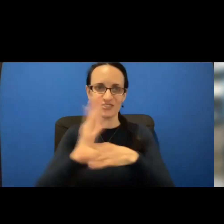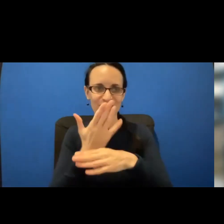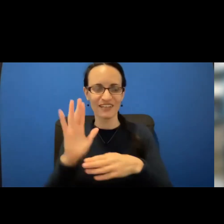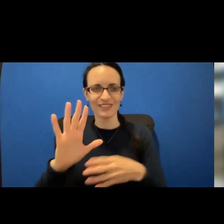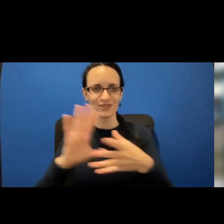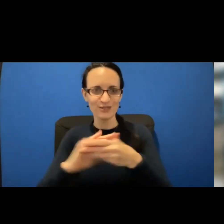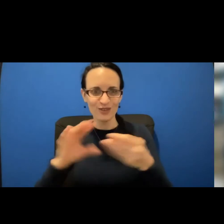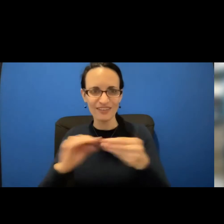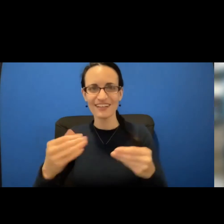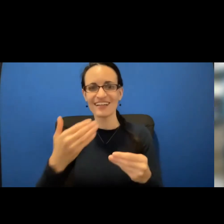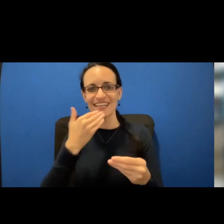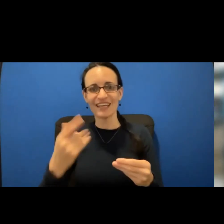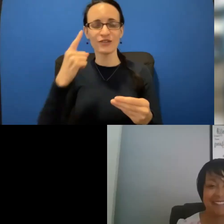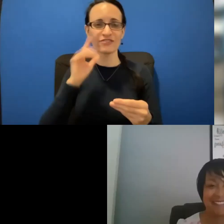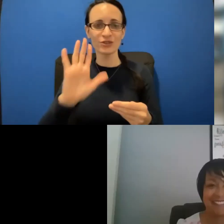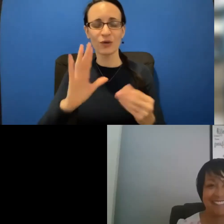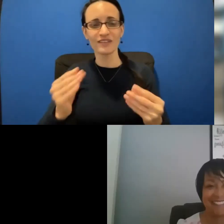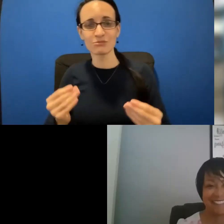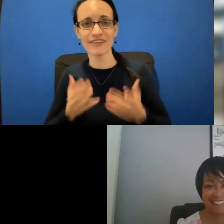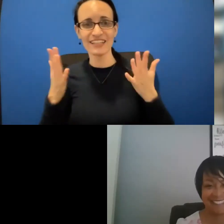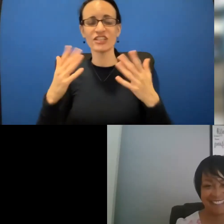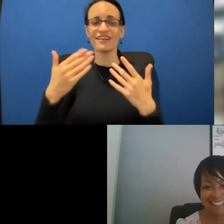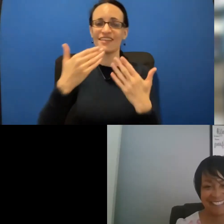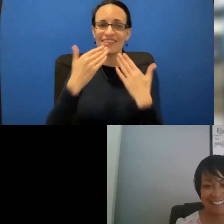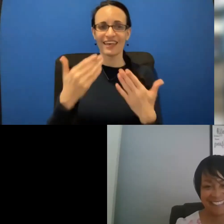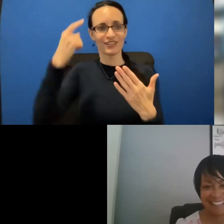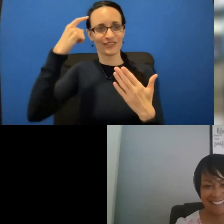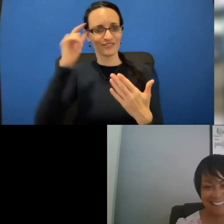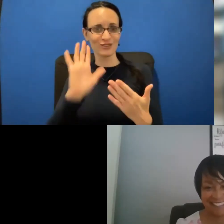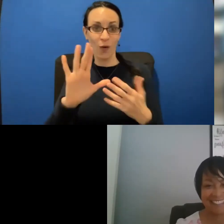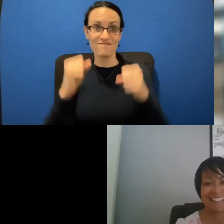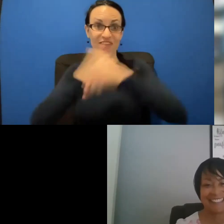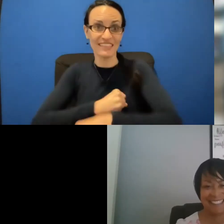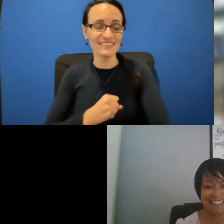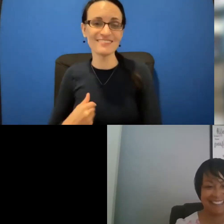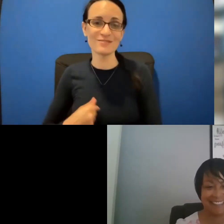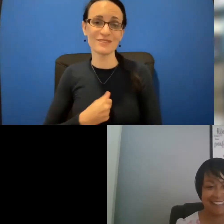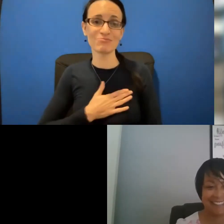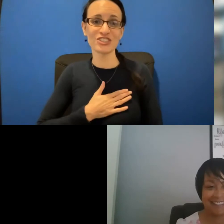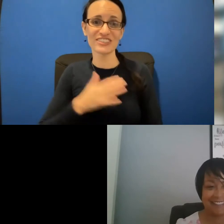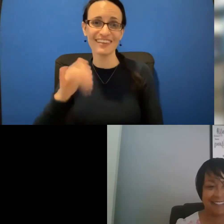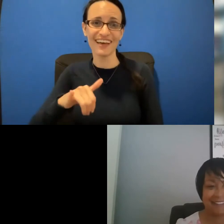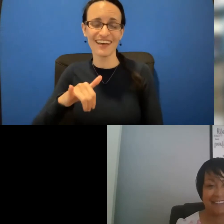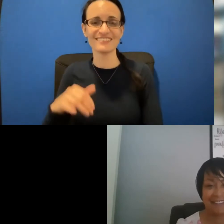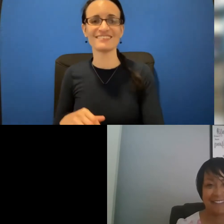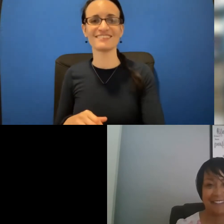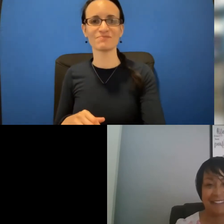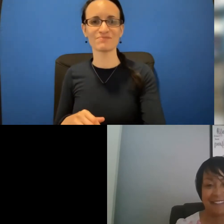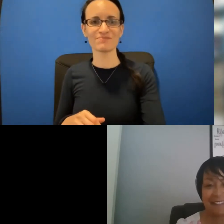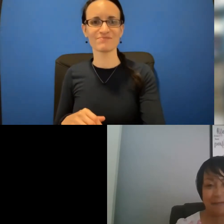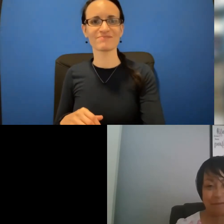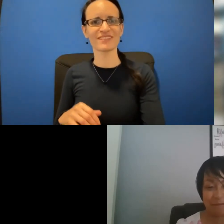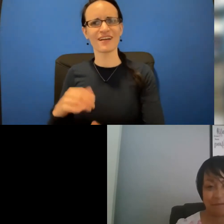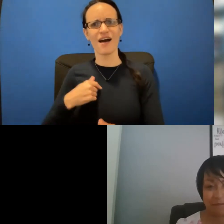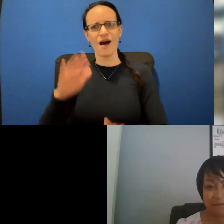Thank you for your inspiration, and we certainly thank you for your fight. We appreciate that. And I hope that someone who's listening